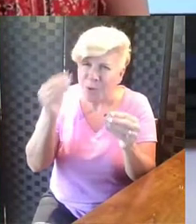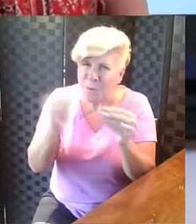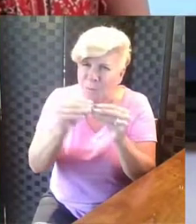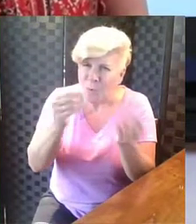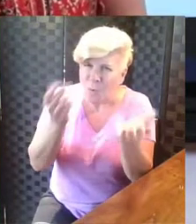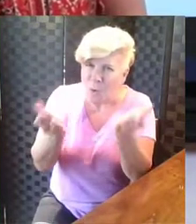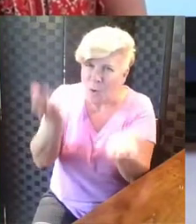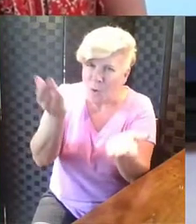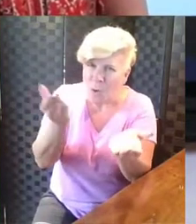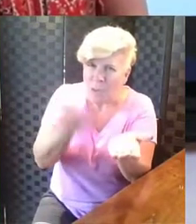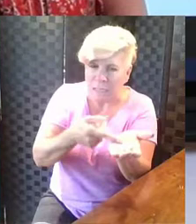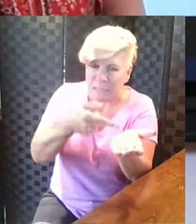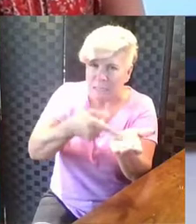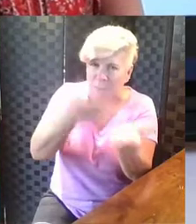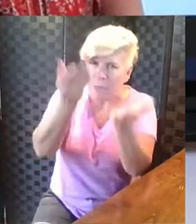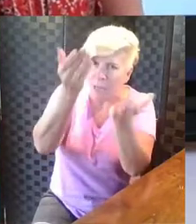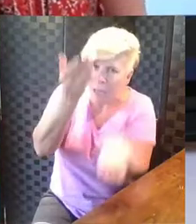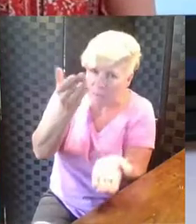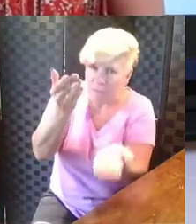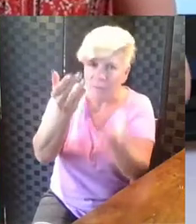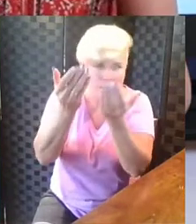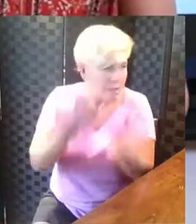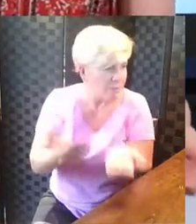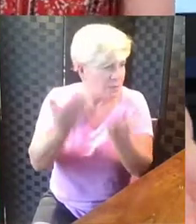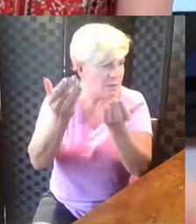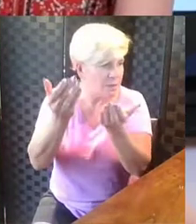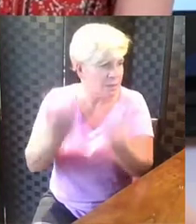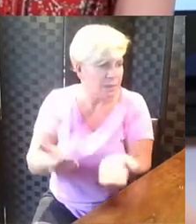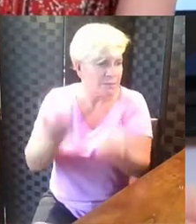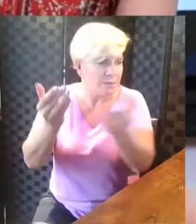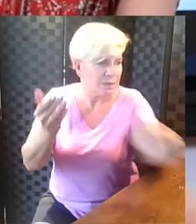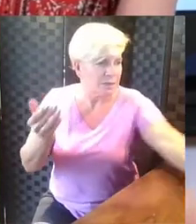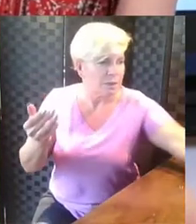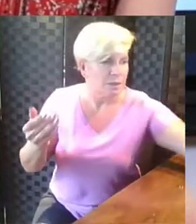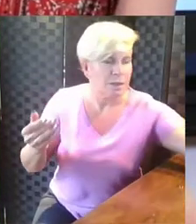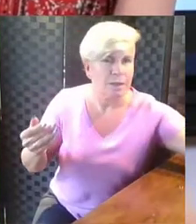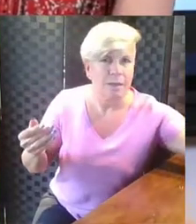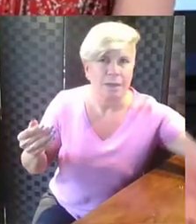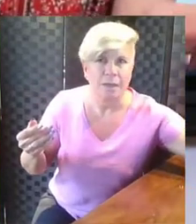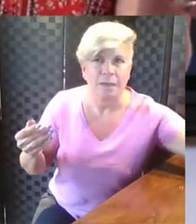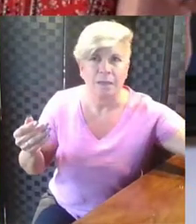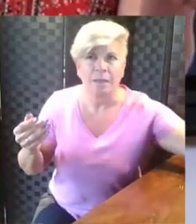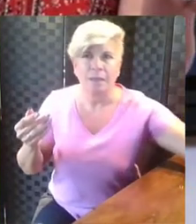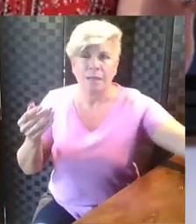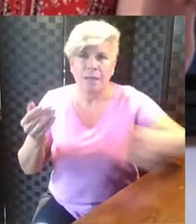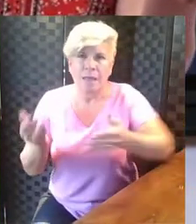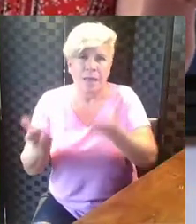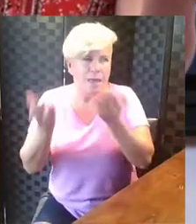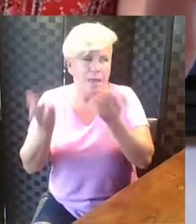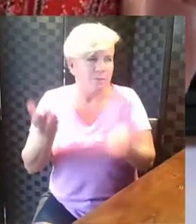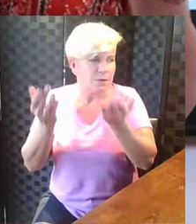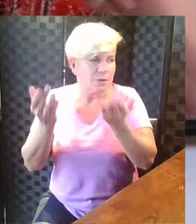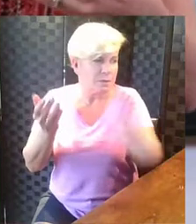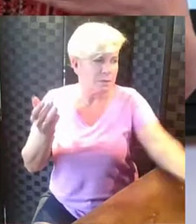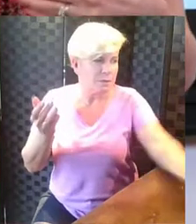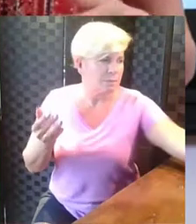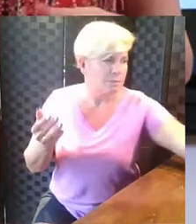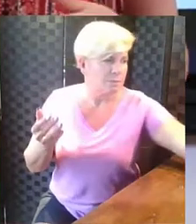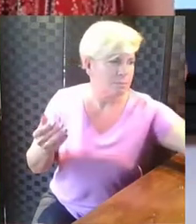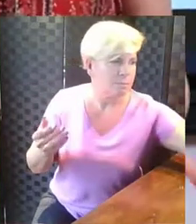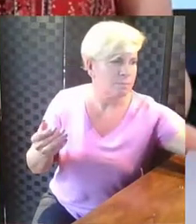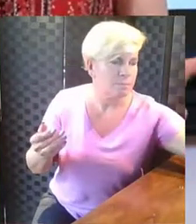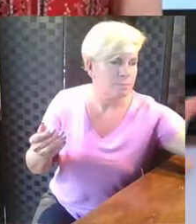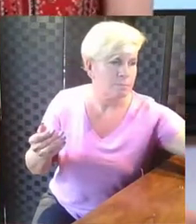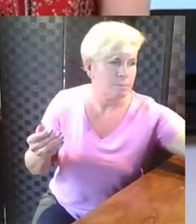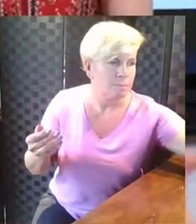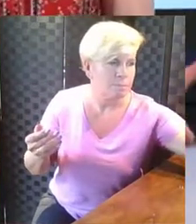Because it's heavier and so the bucket goes down. Or you may say there's less on this side because it's higher. Now a